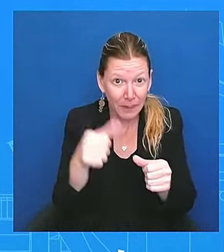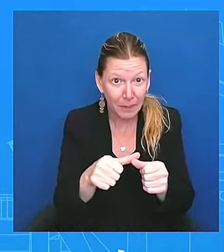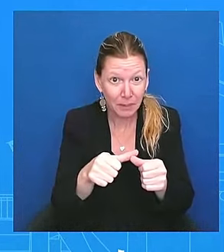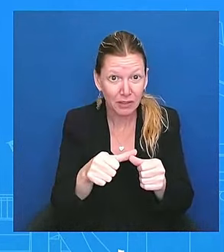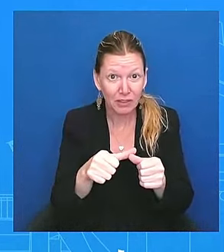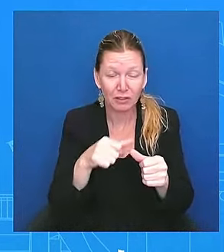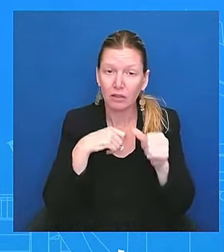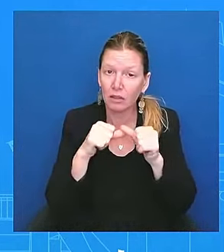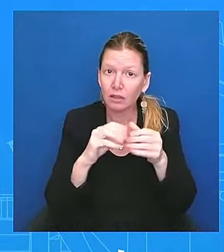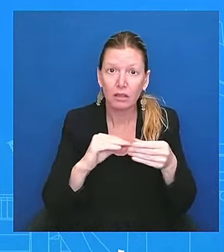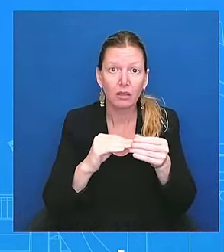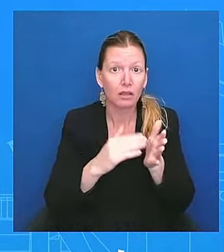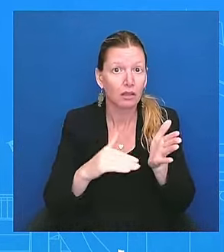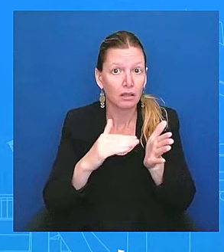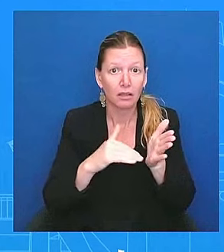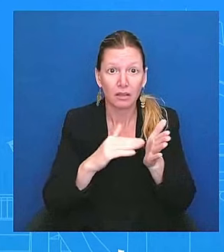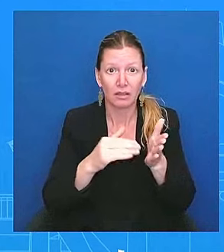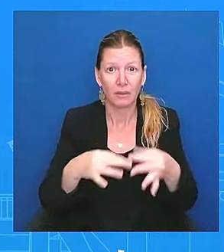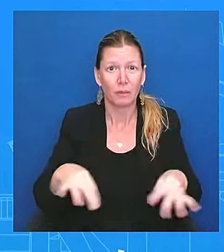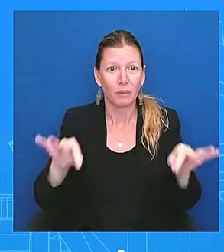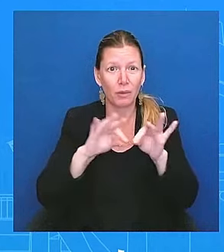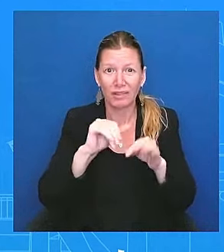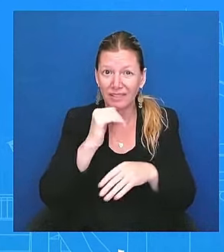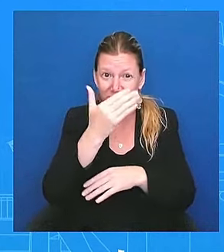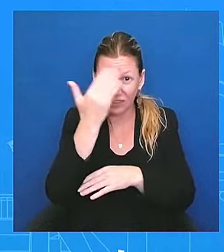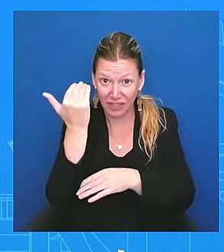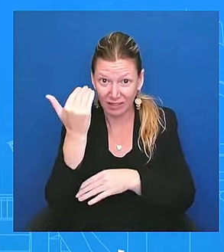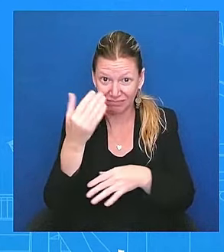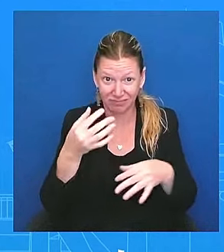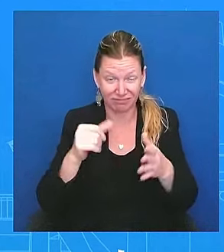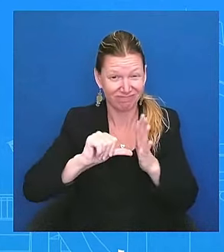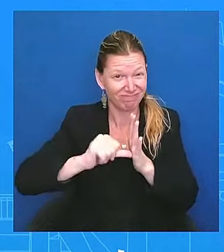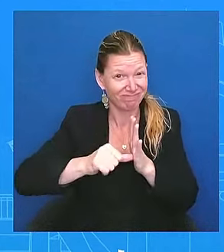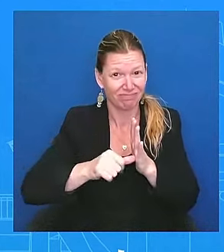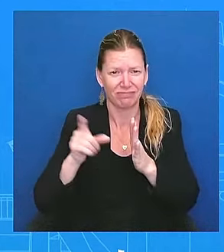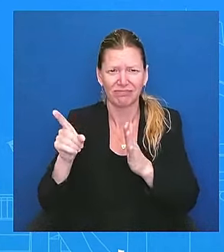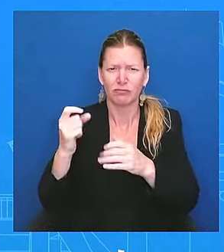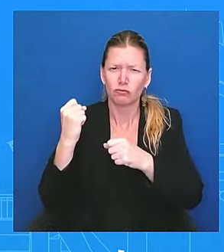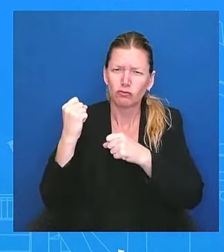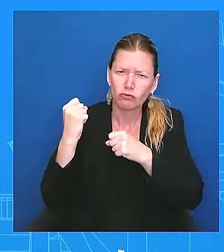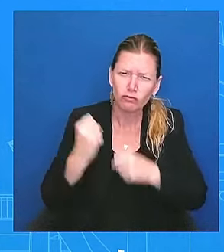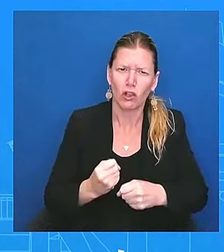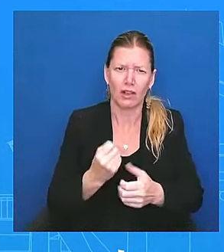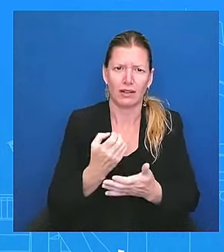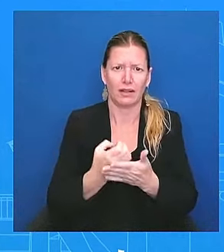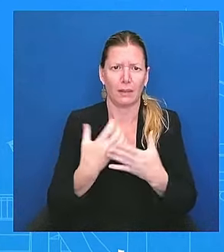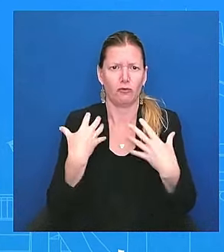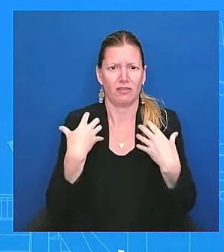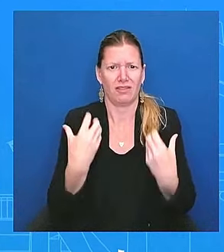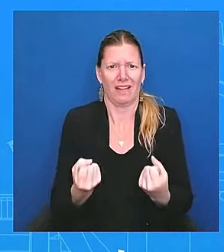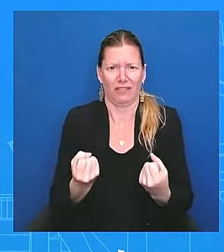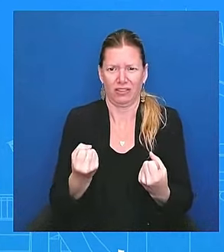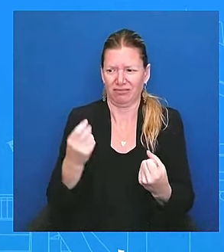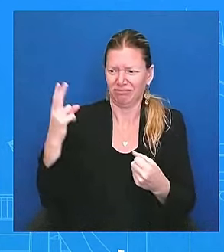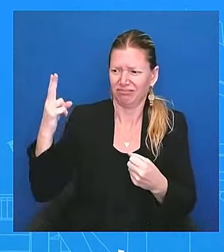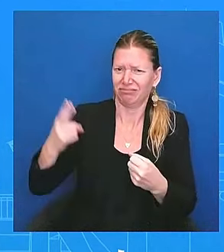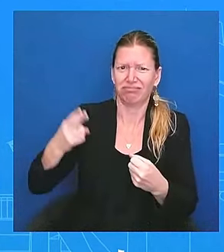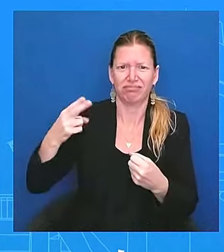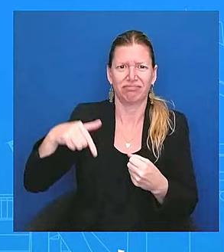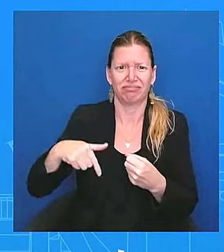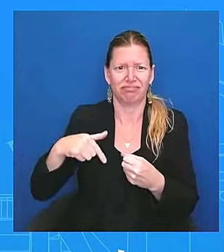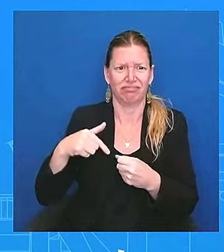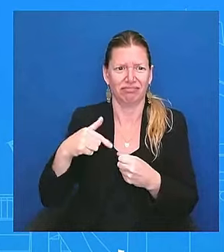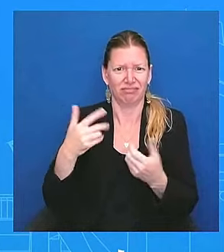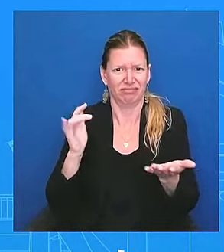that he has the strongest economic recovery in modern history. He has led a historic midterm win.